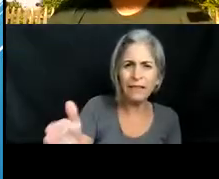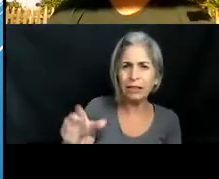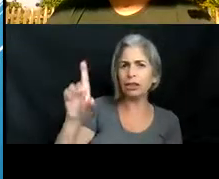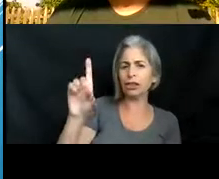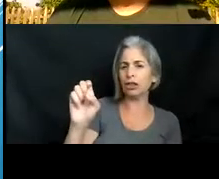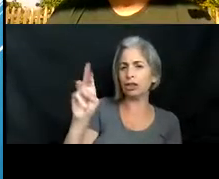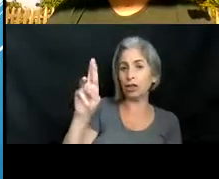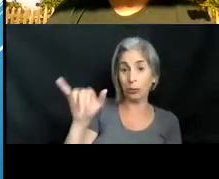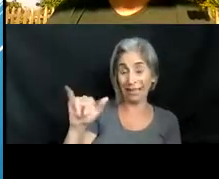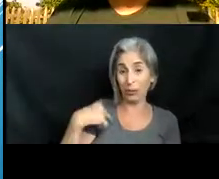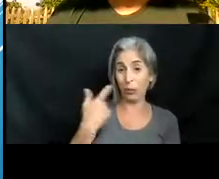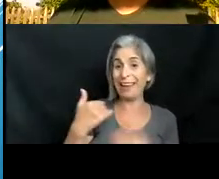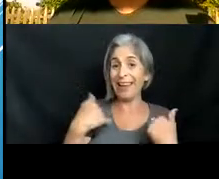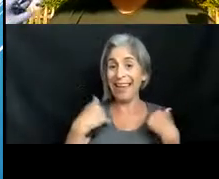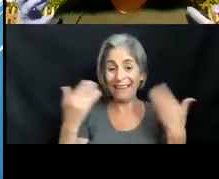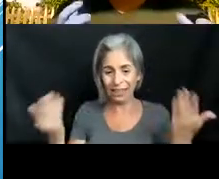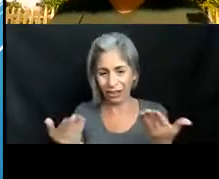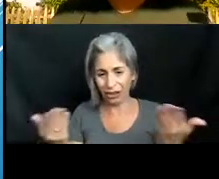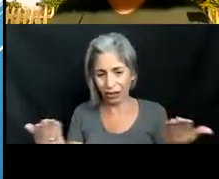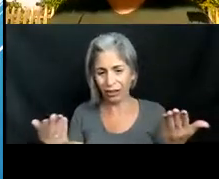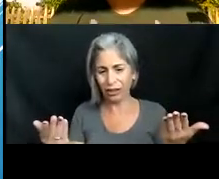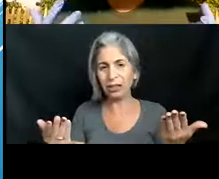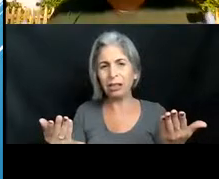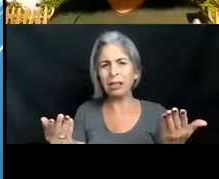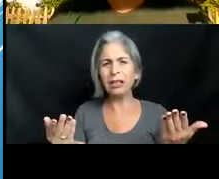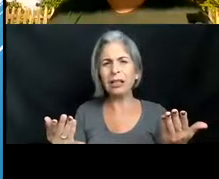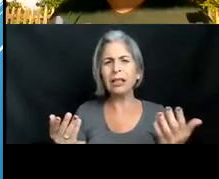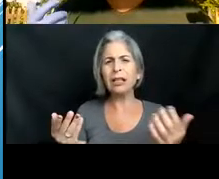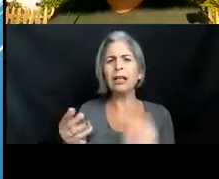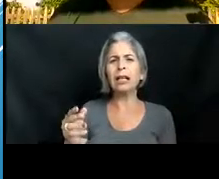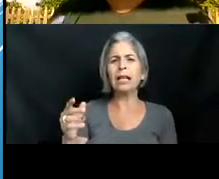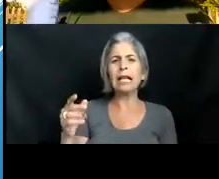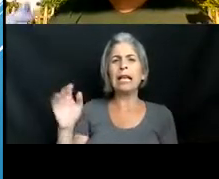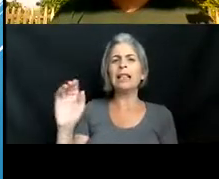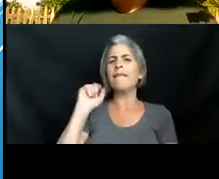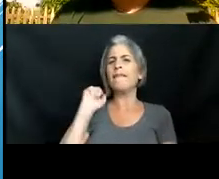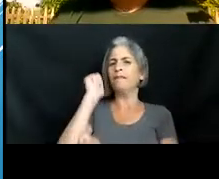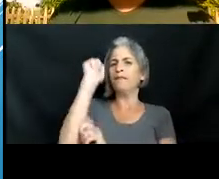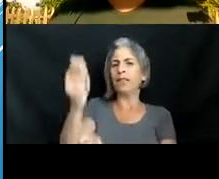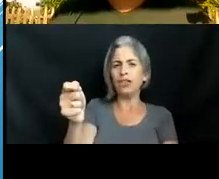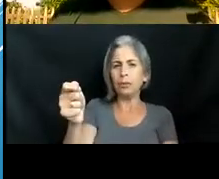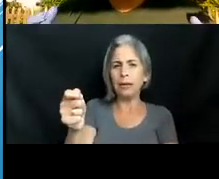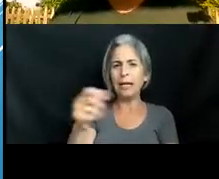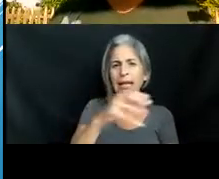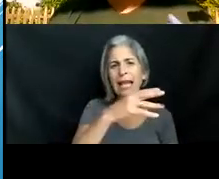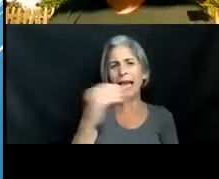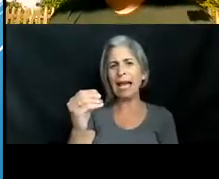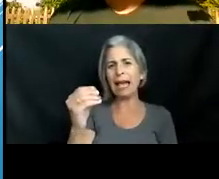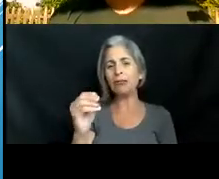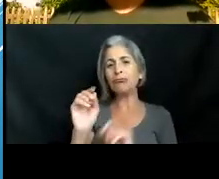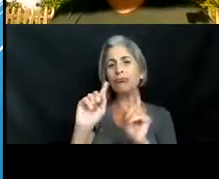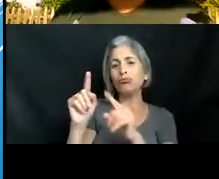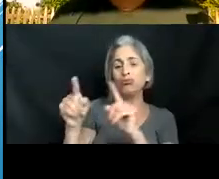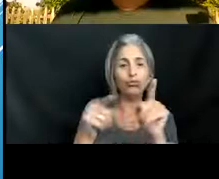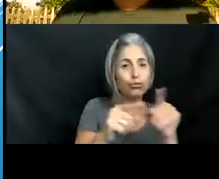Florida where they will create teams of people that are spear fishermen. They will go out there and free dive, and you catch as many